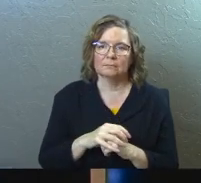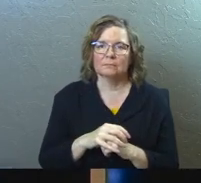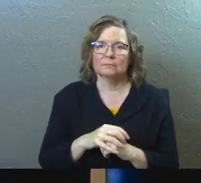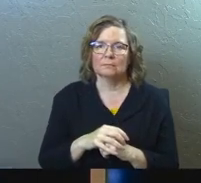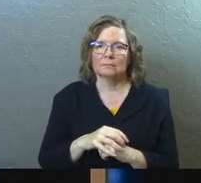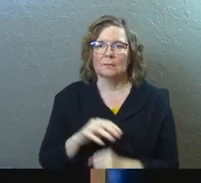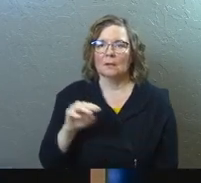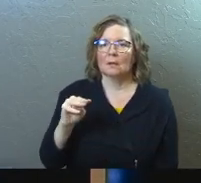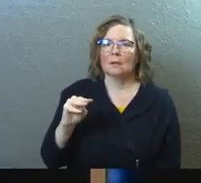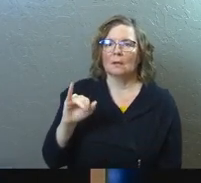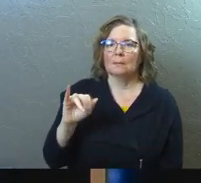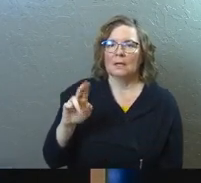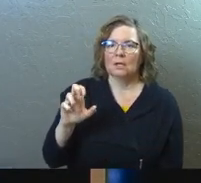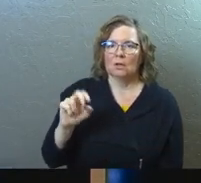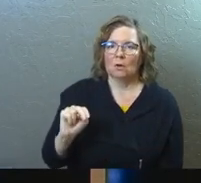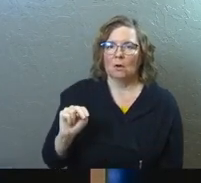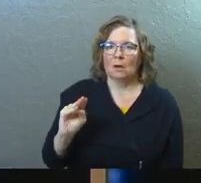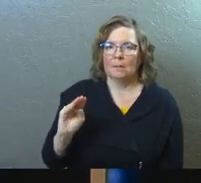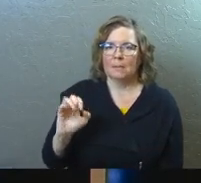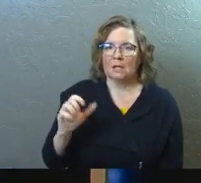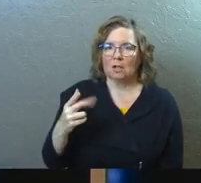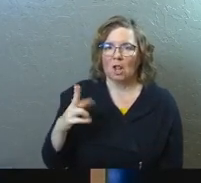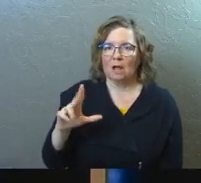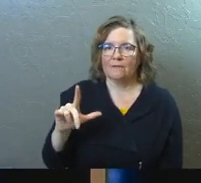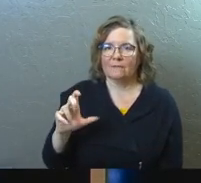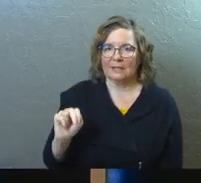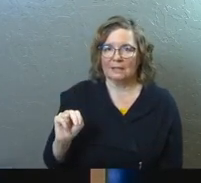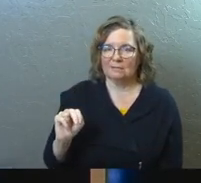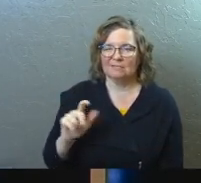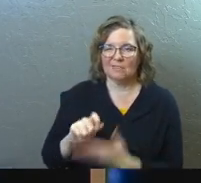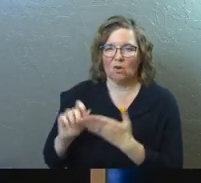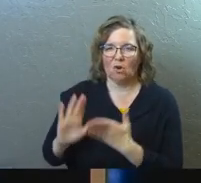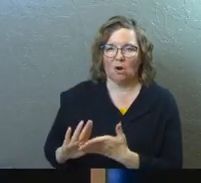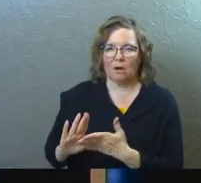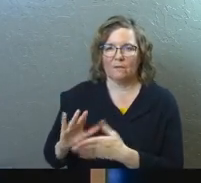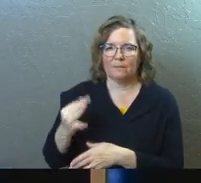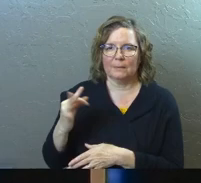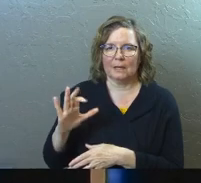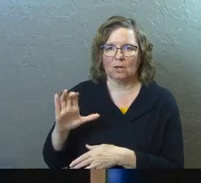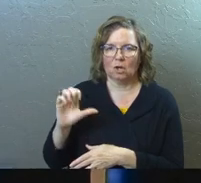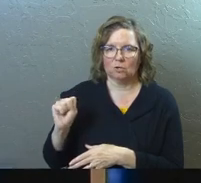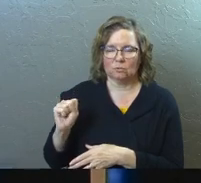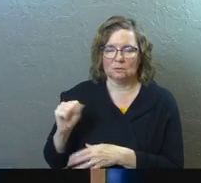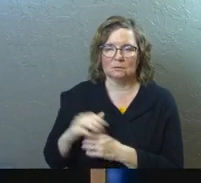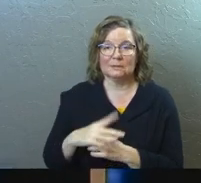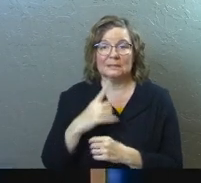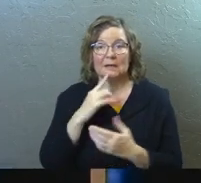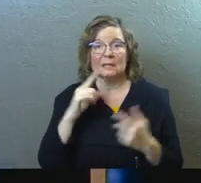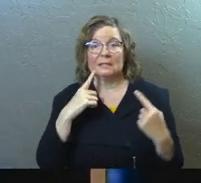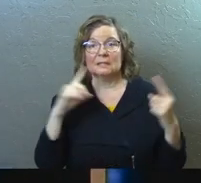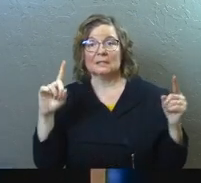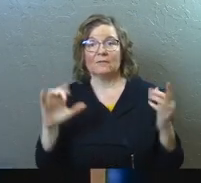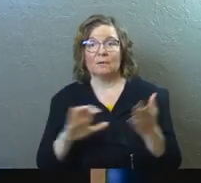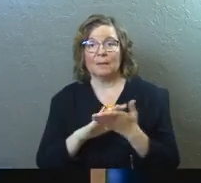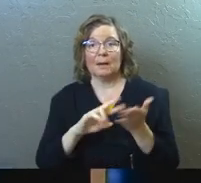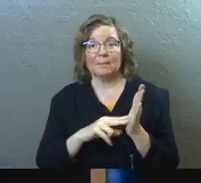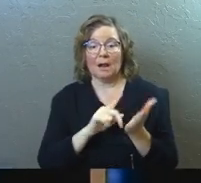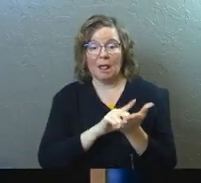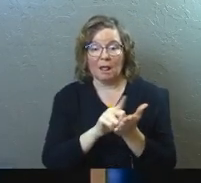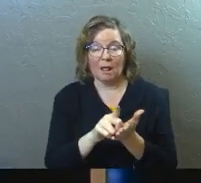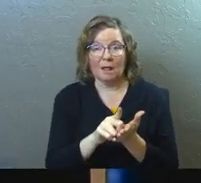Mignon McLaughlin, an author from the early 1900s, said this. A successful marriage requires falling in love many times,